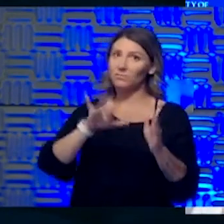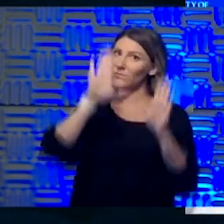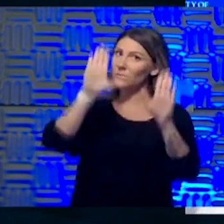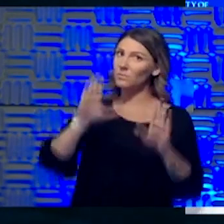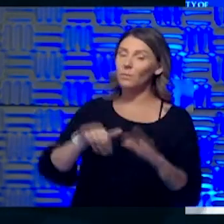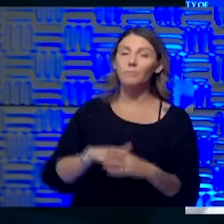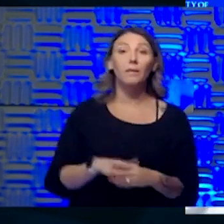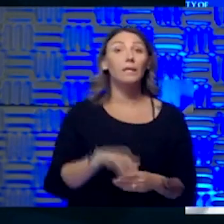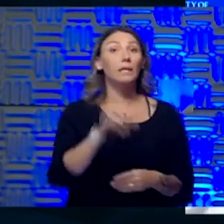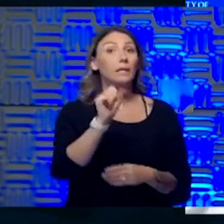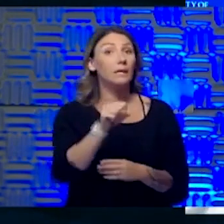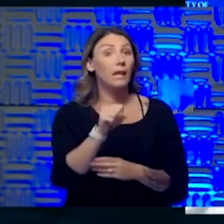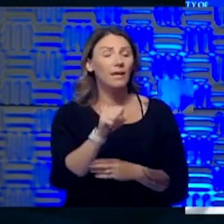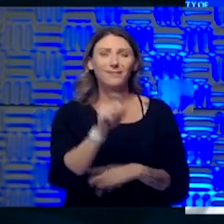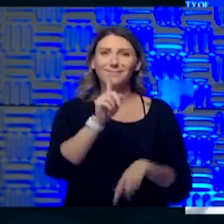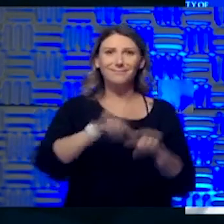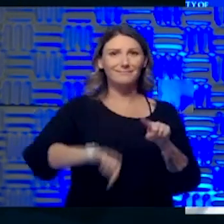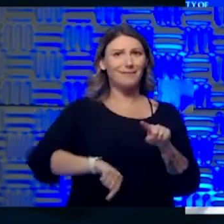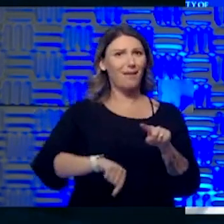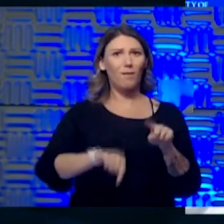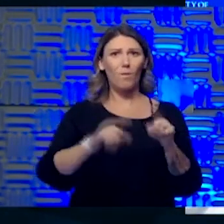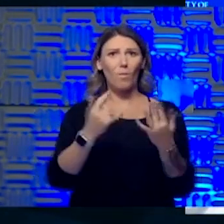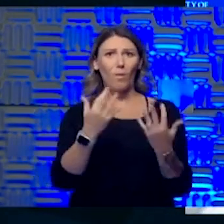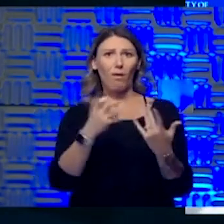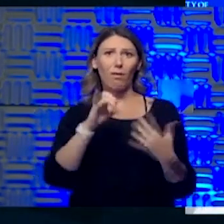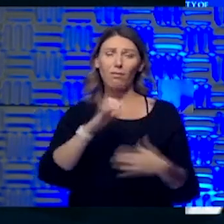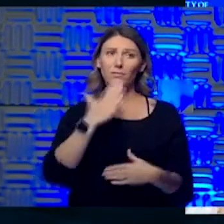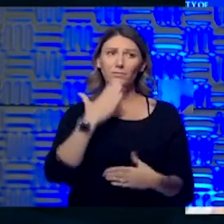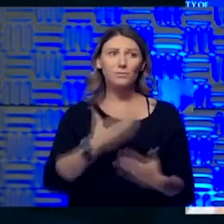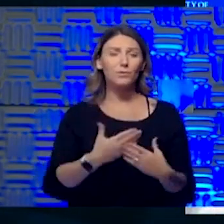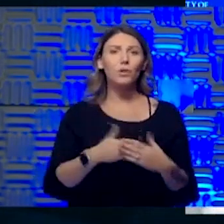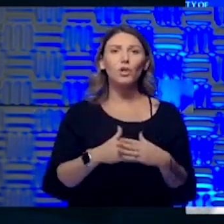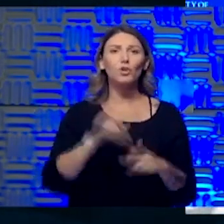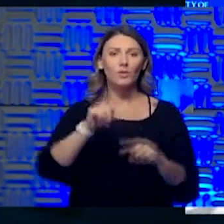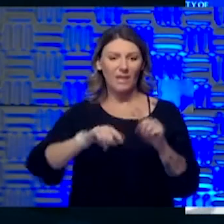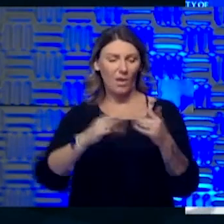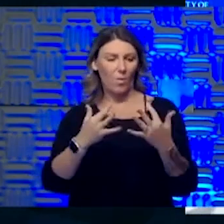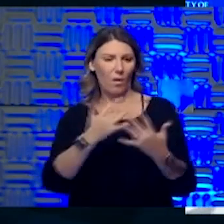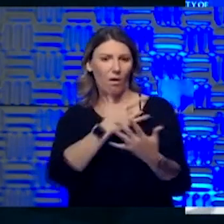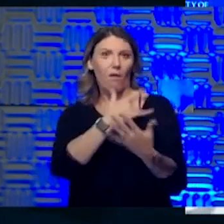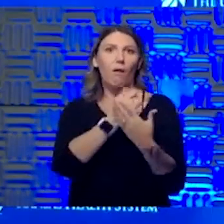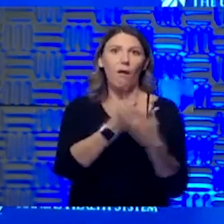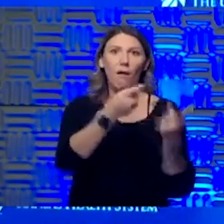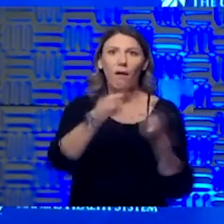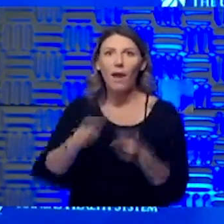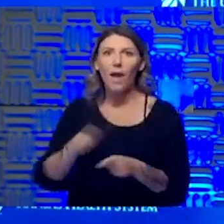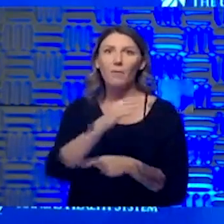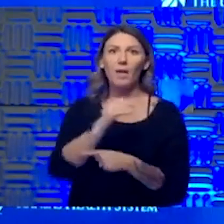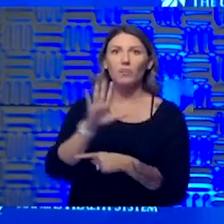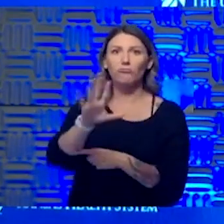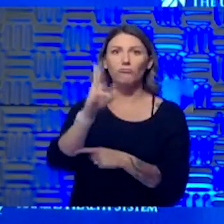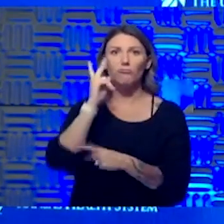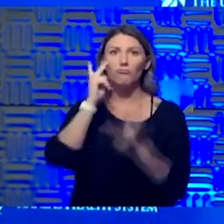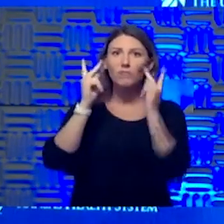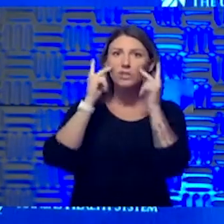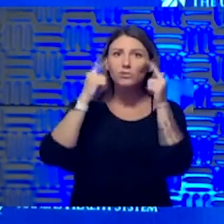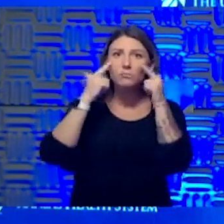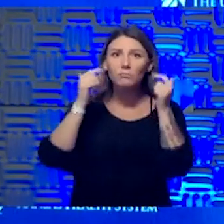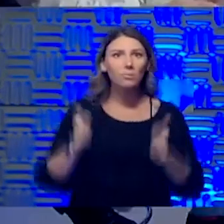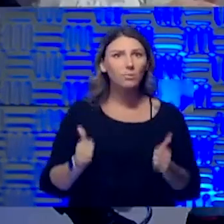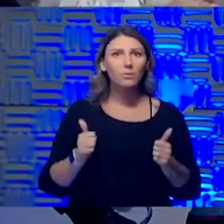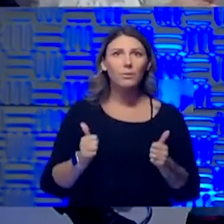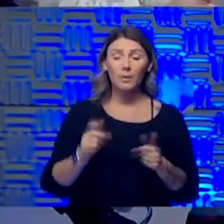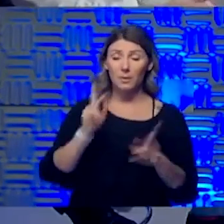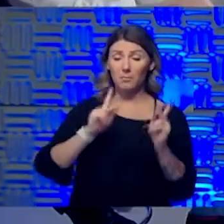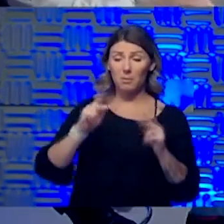that's something that can't wait, uh, about a heart attack or losing your vision, David. And when people are coming into the emergency room, the ones